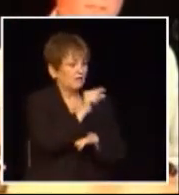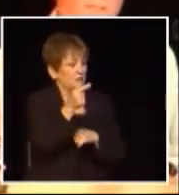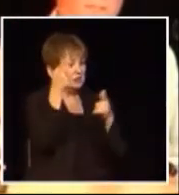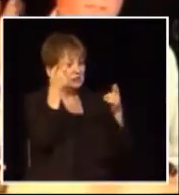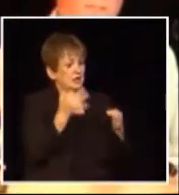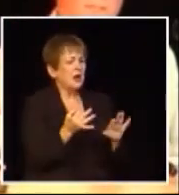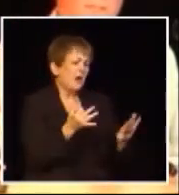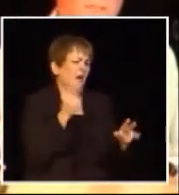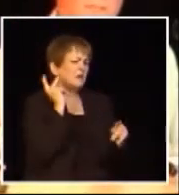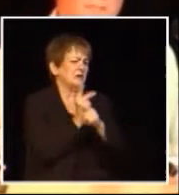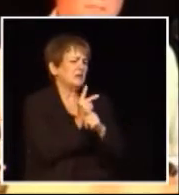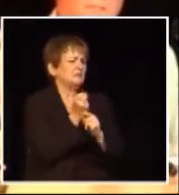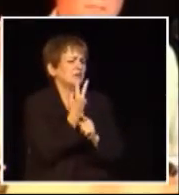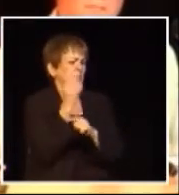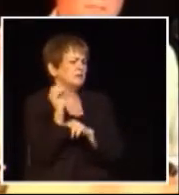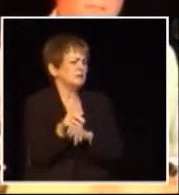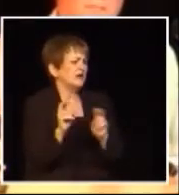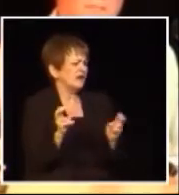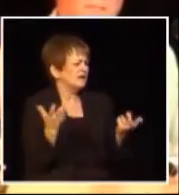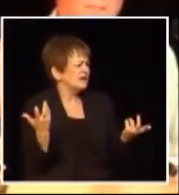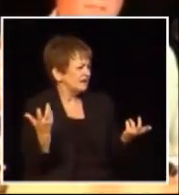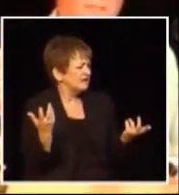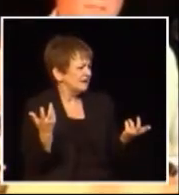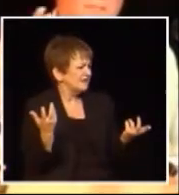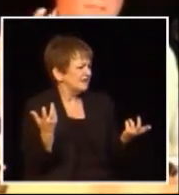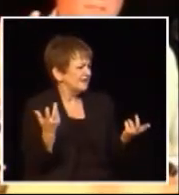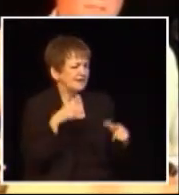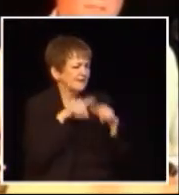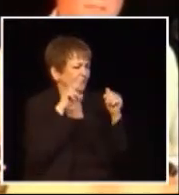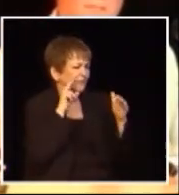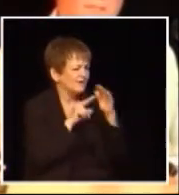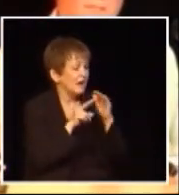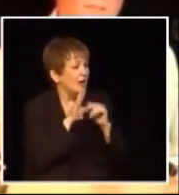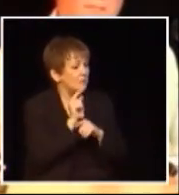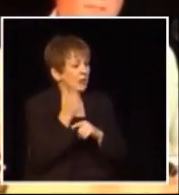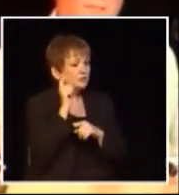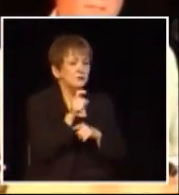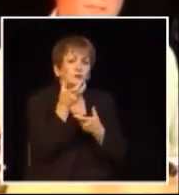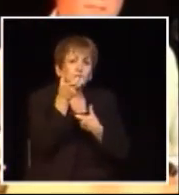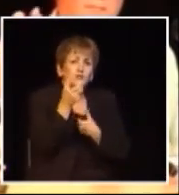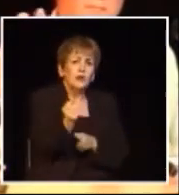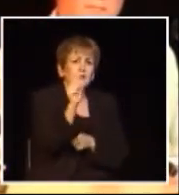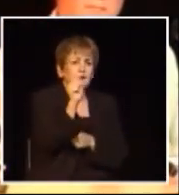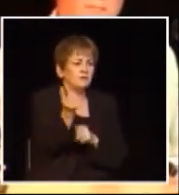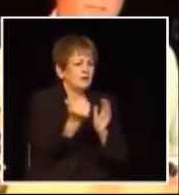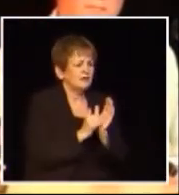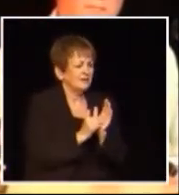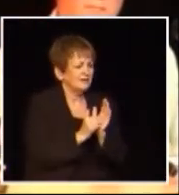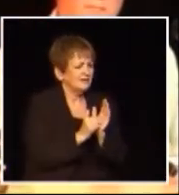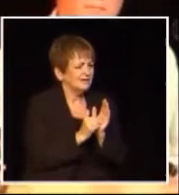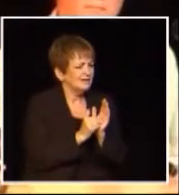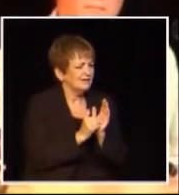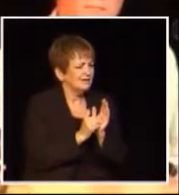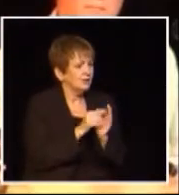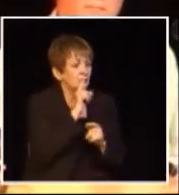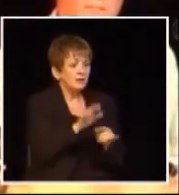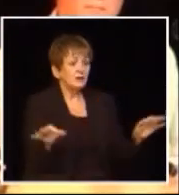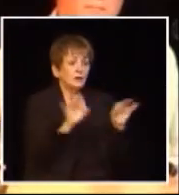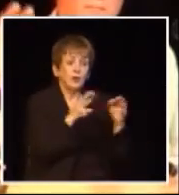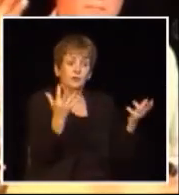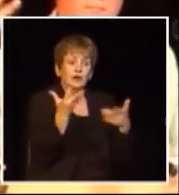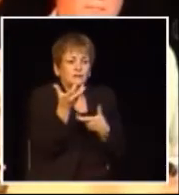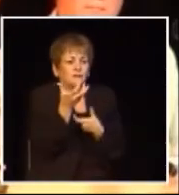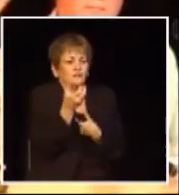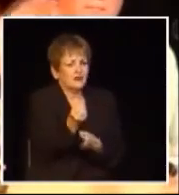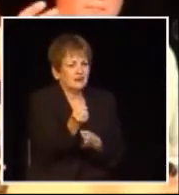then or something may occur that requires them to keep the money for other purposes but we're supposed to trust them again